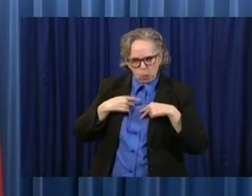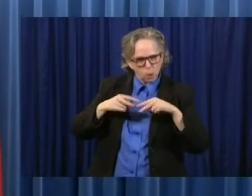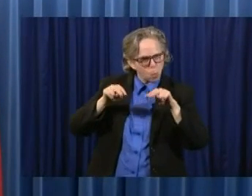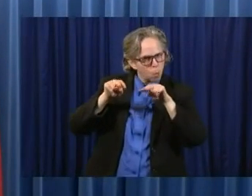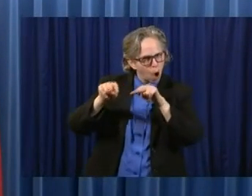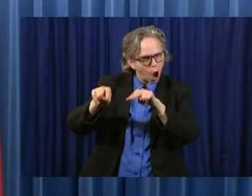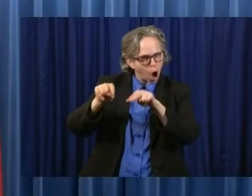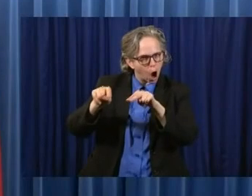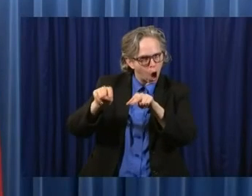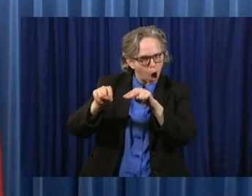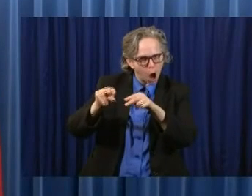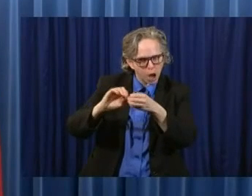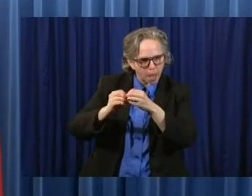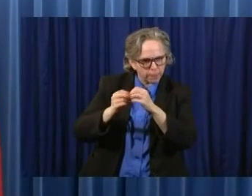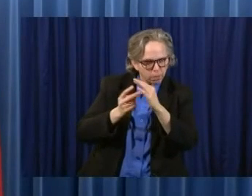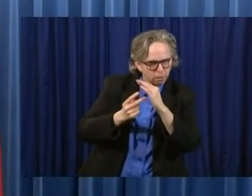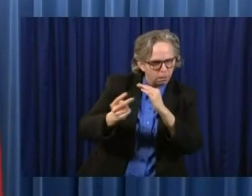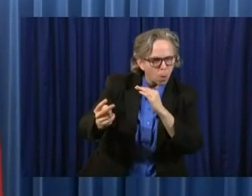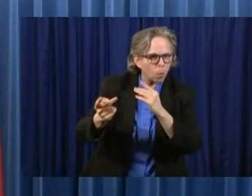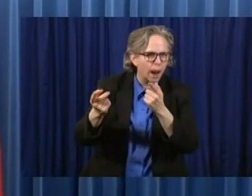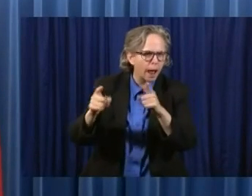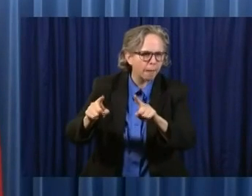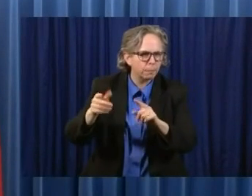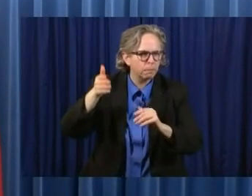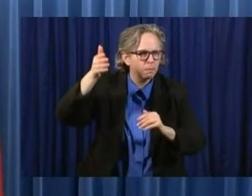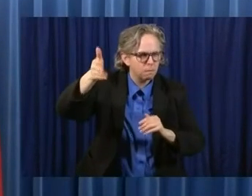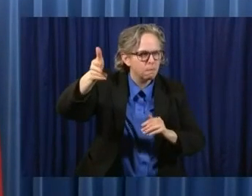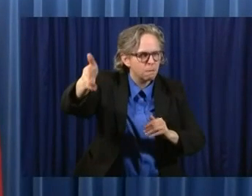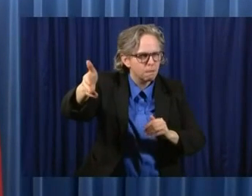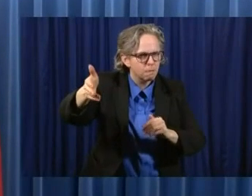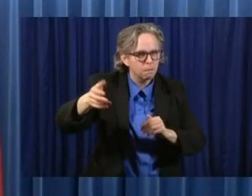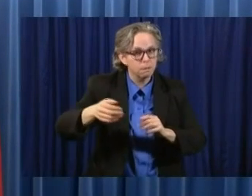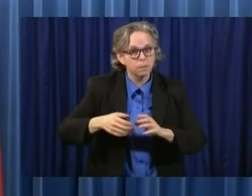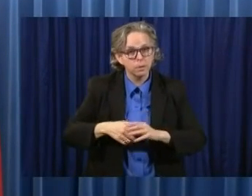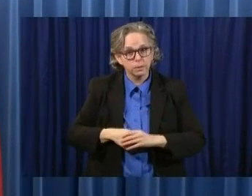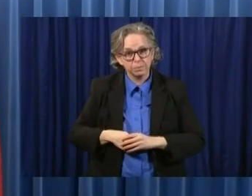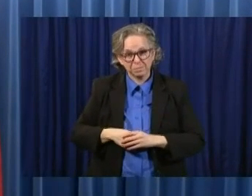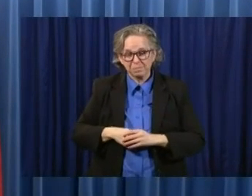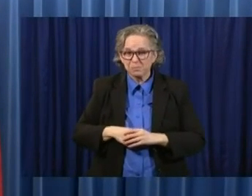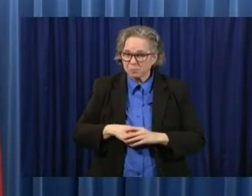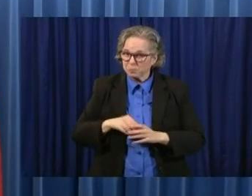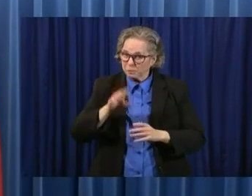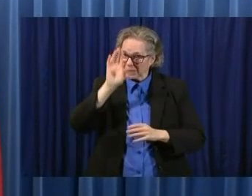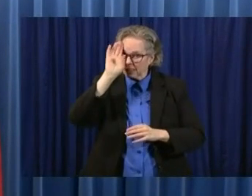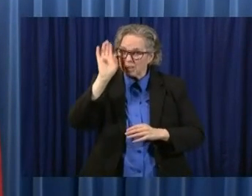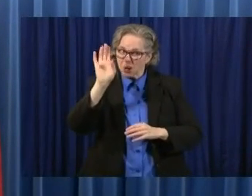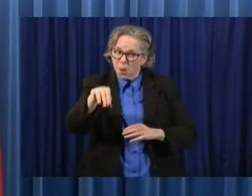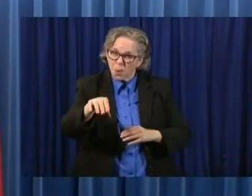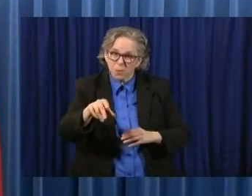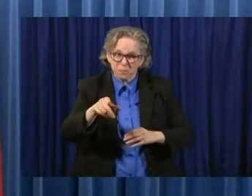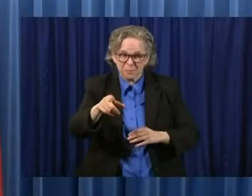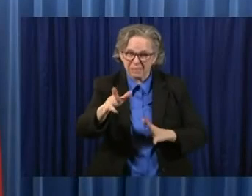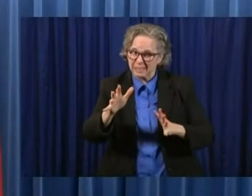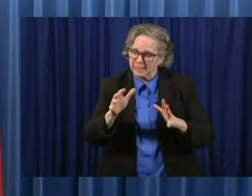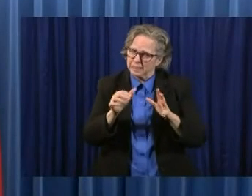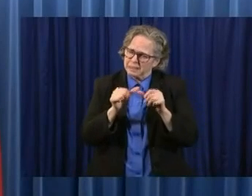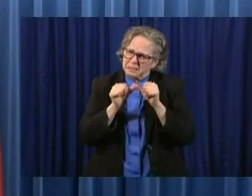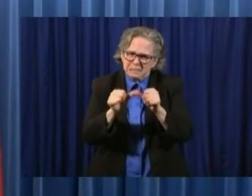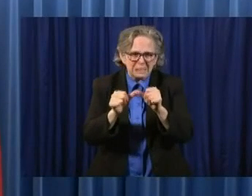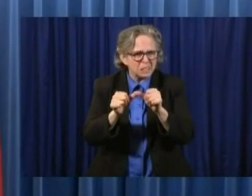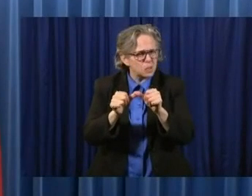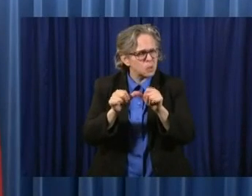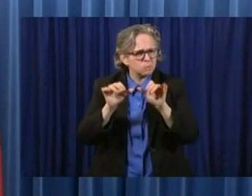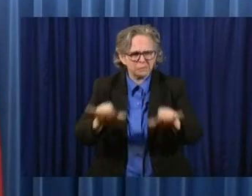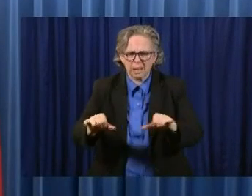are going. And what we will try to do, what we will do, is something that we've done throughout. And that is to be as open with you and share with you every